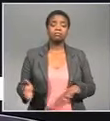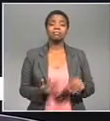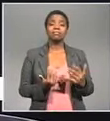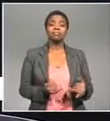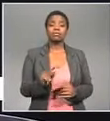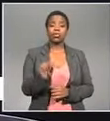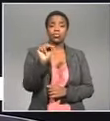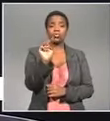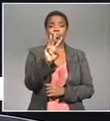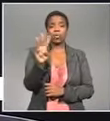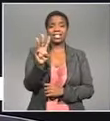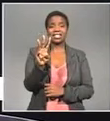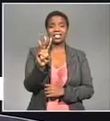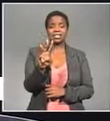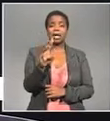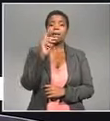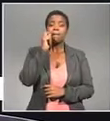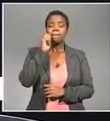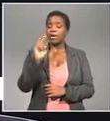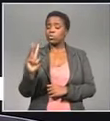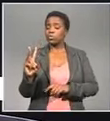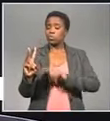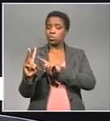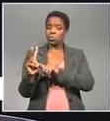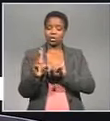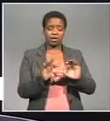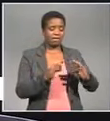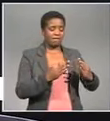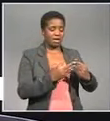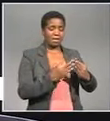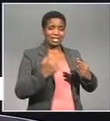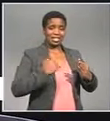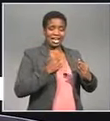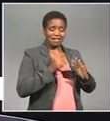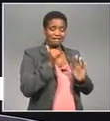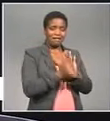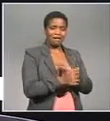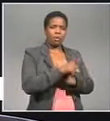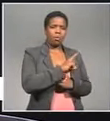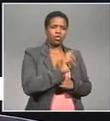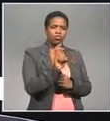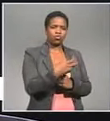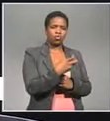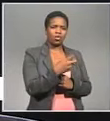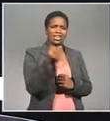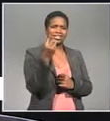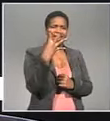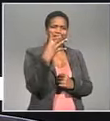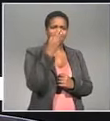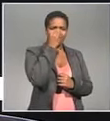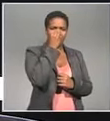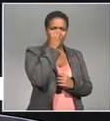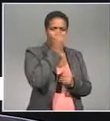to the northwest now and the two men who killed 16 year old Matlamola Moshweo allegedly over a stolen